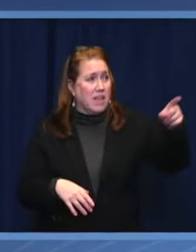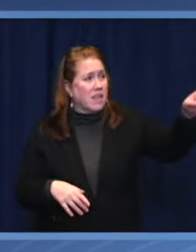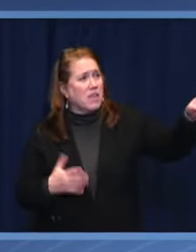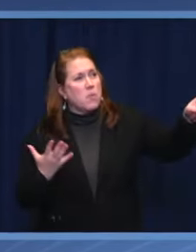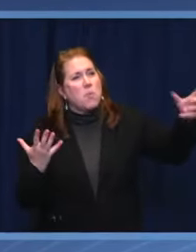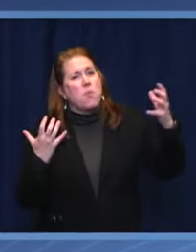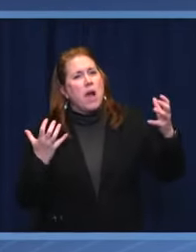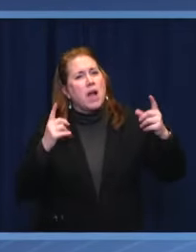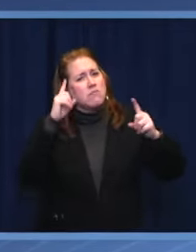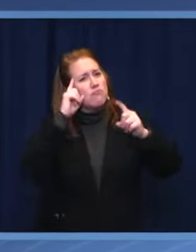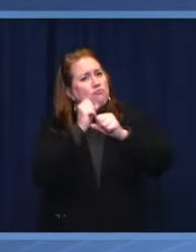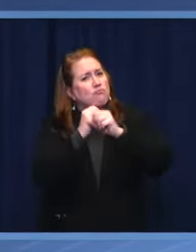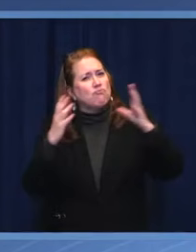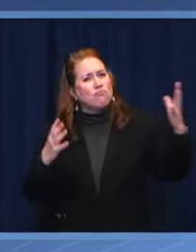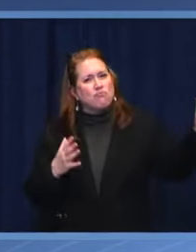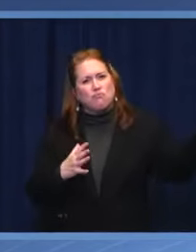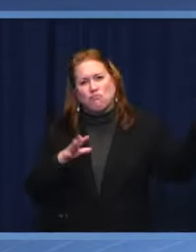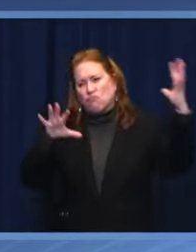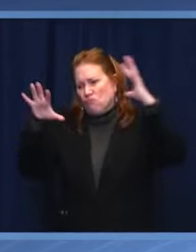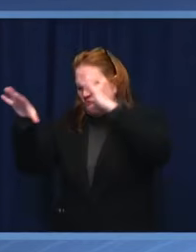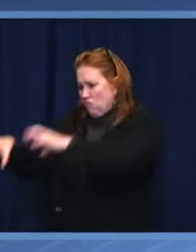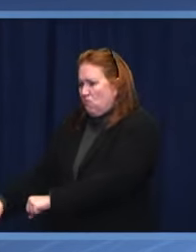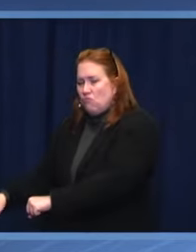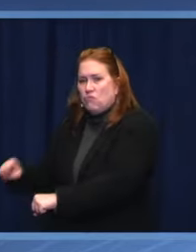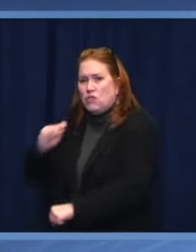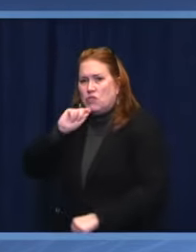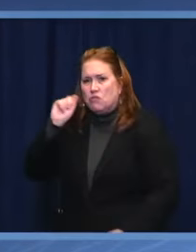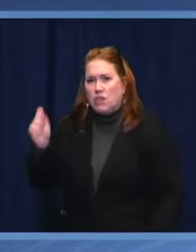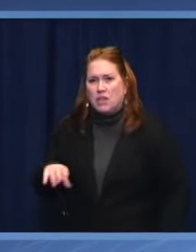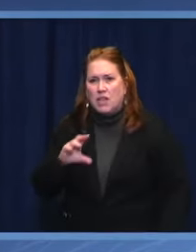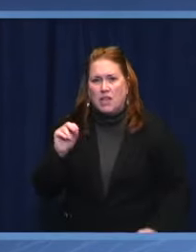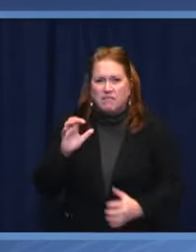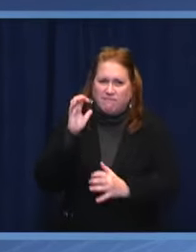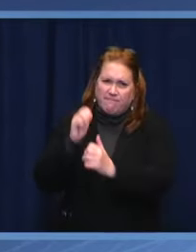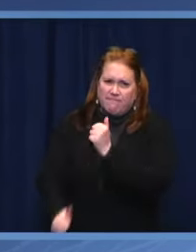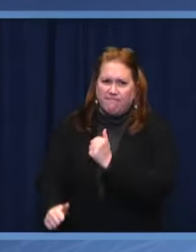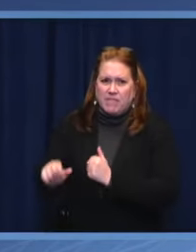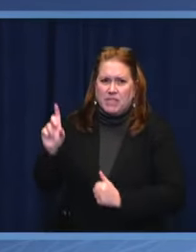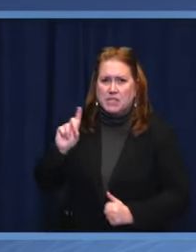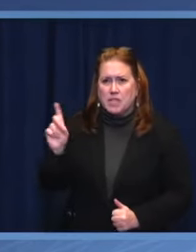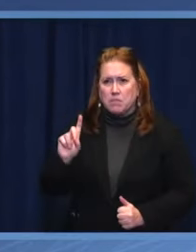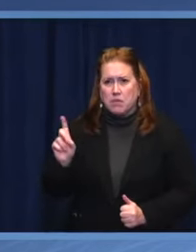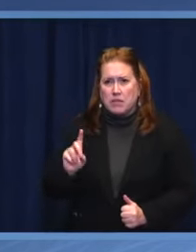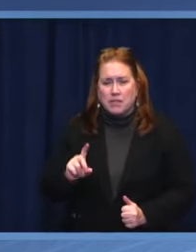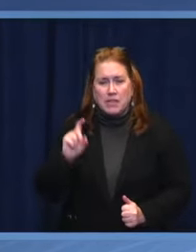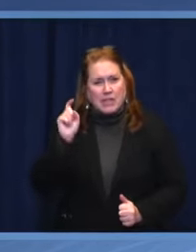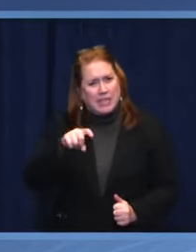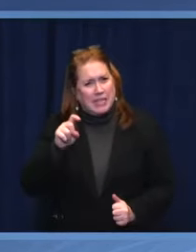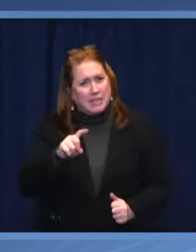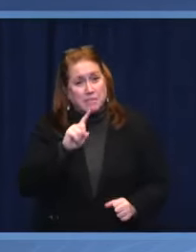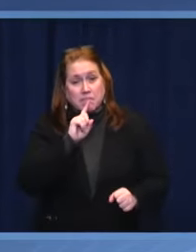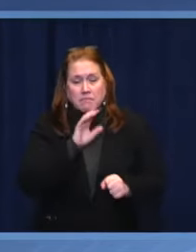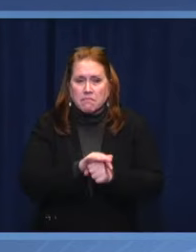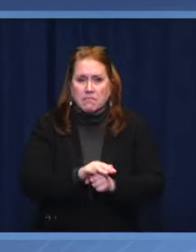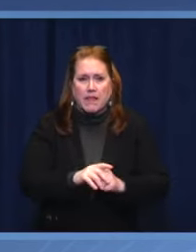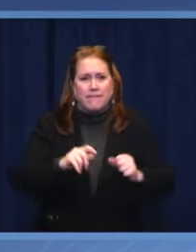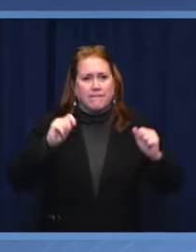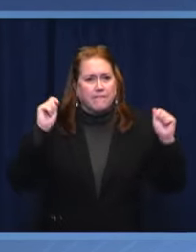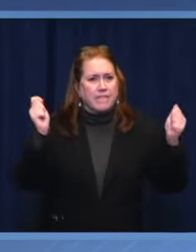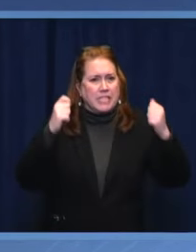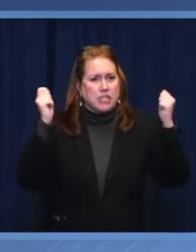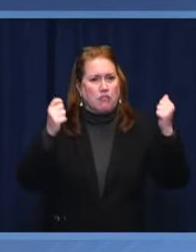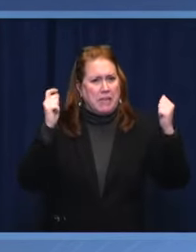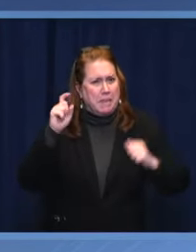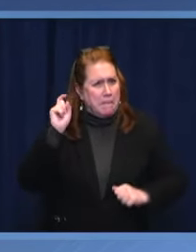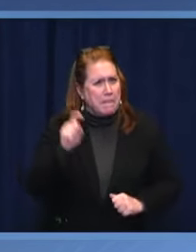against democracy. Democrats needs a victory. Now this year, not some other time,